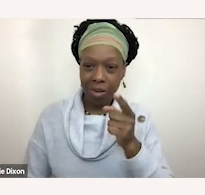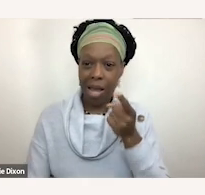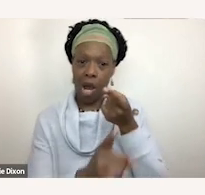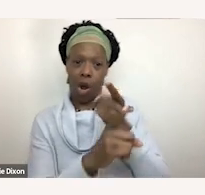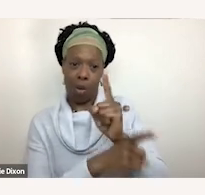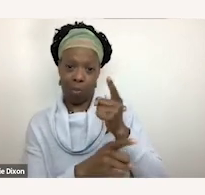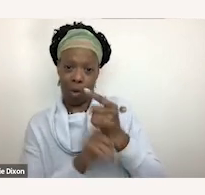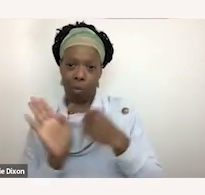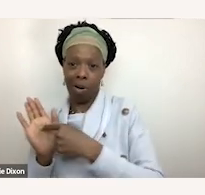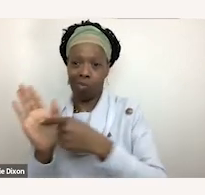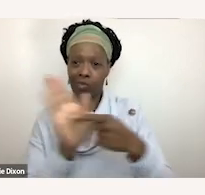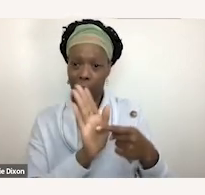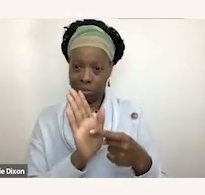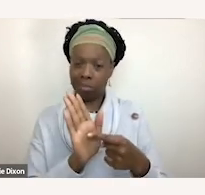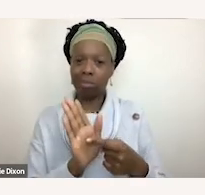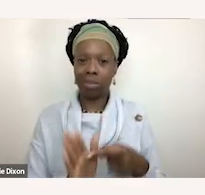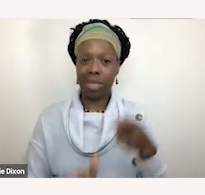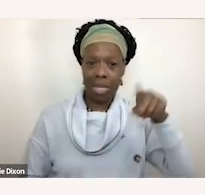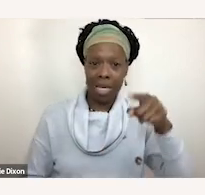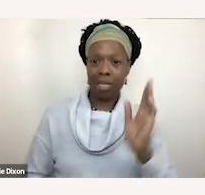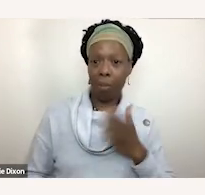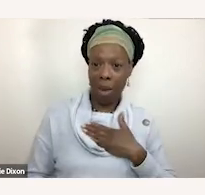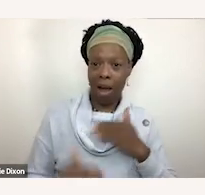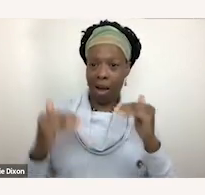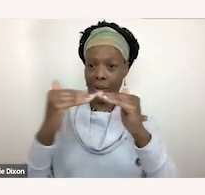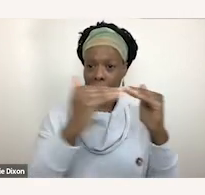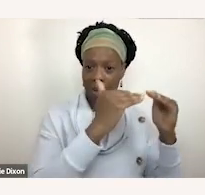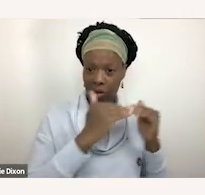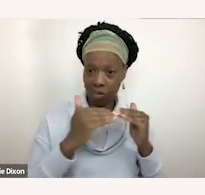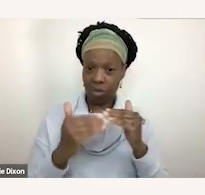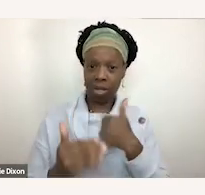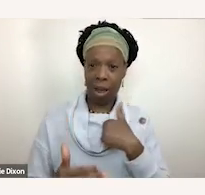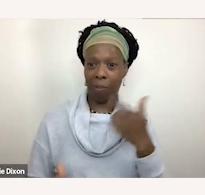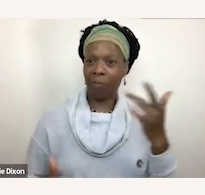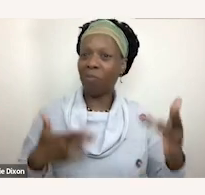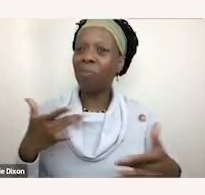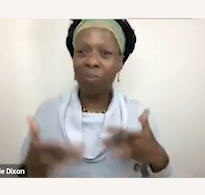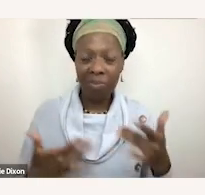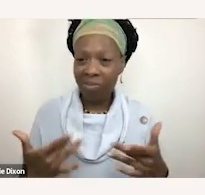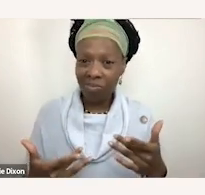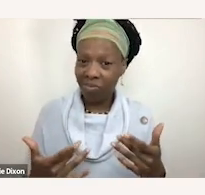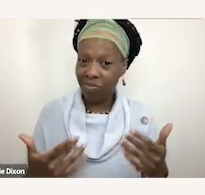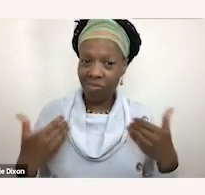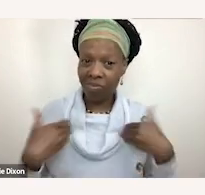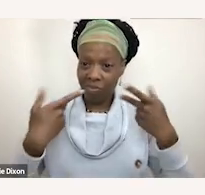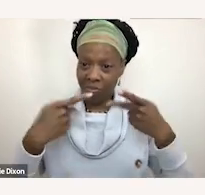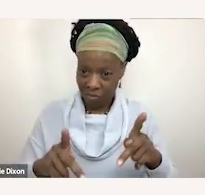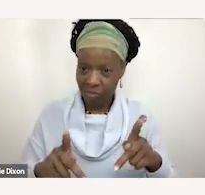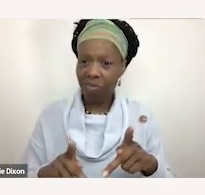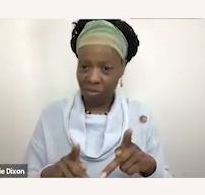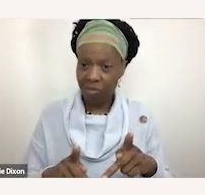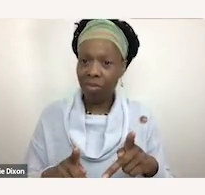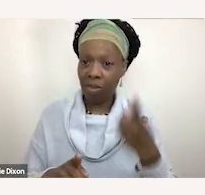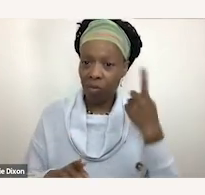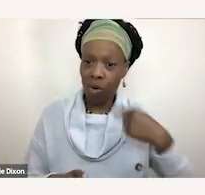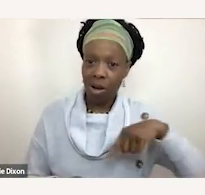representation looks like. And these are my peers. And I'm just, you know, thrilled to have the opportunity for